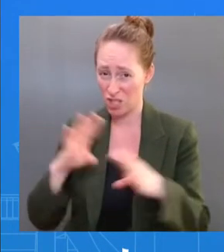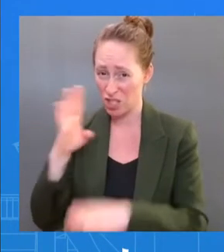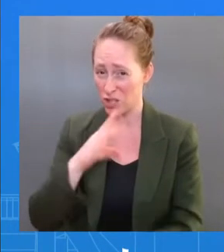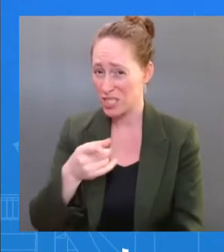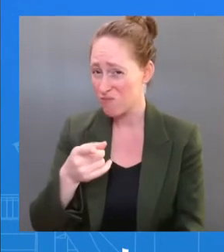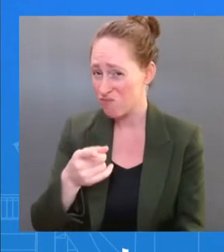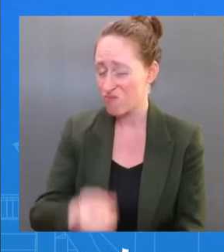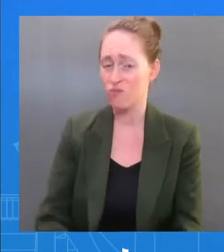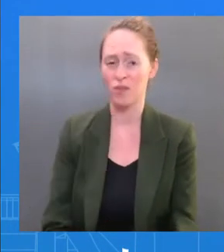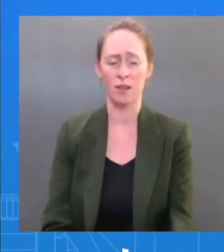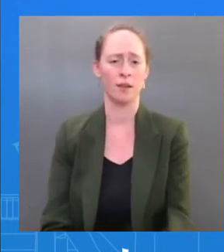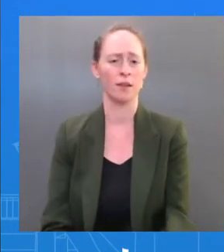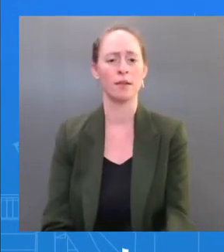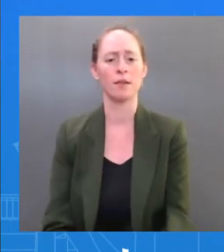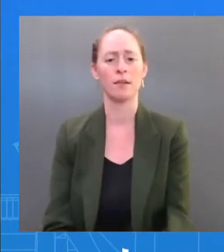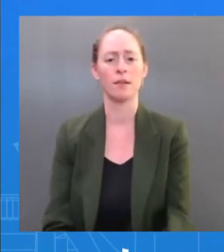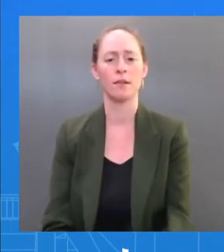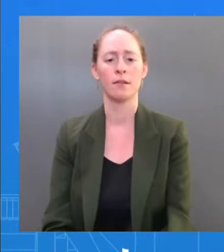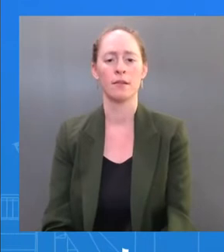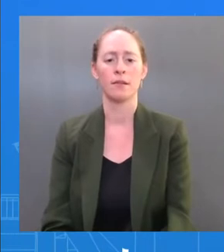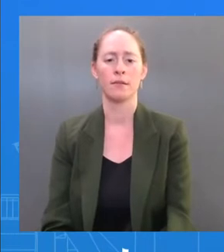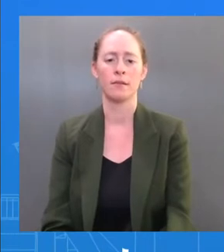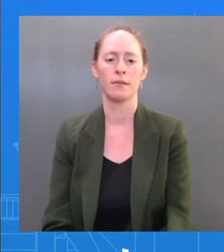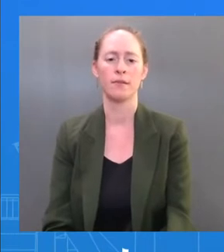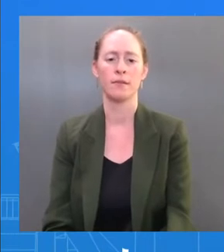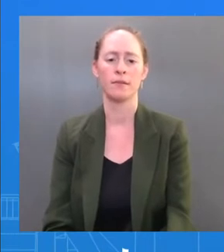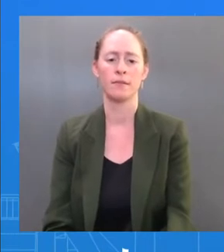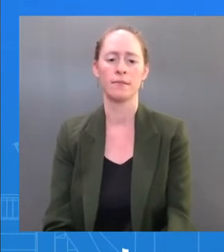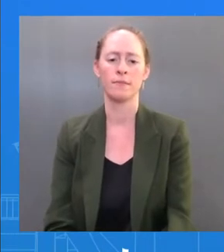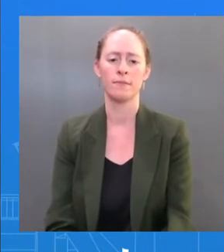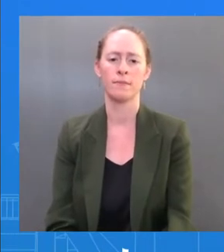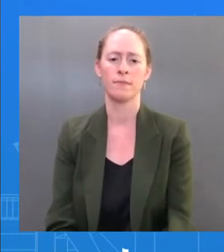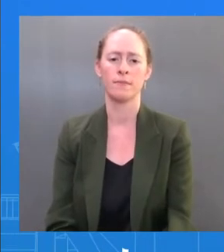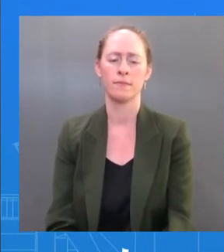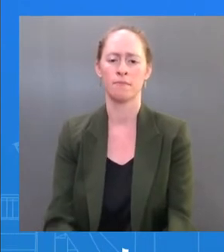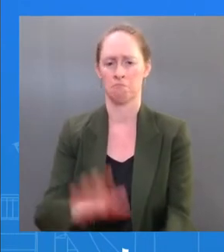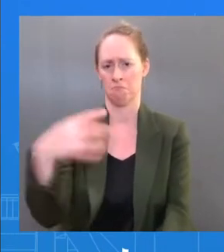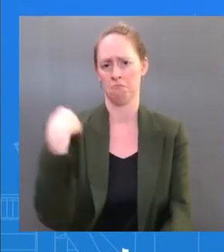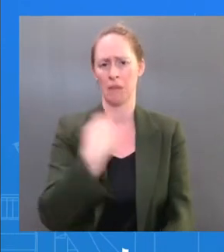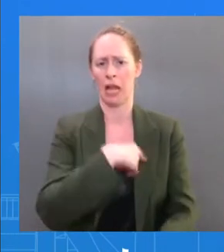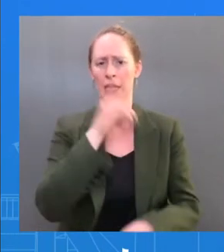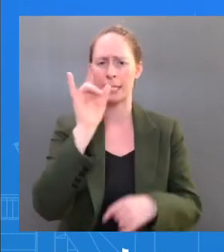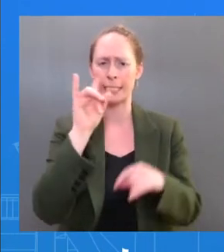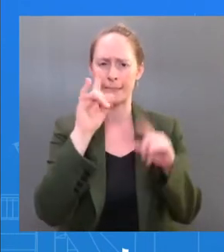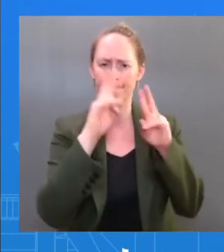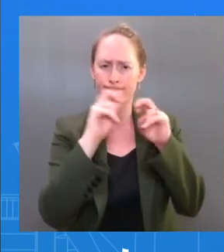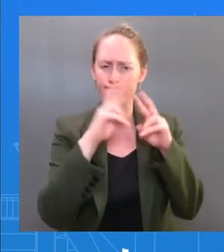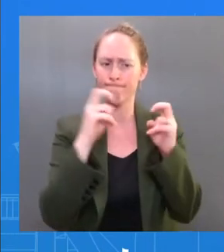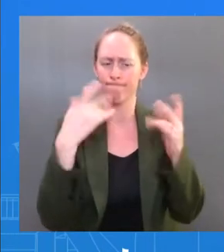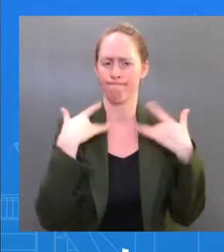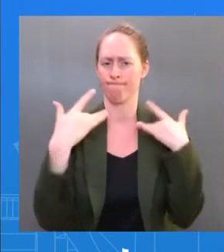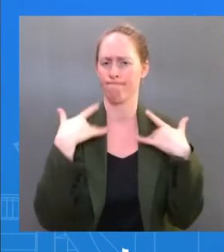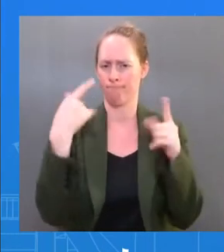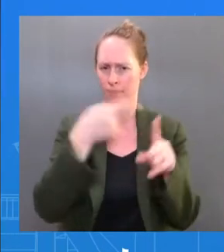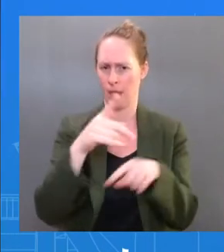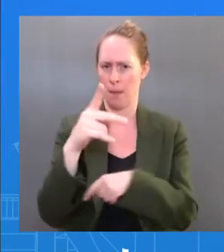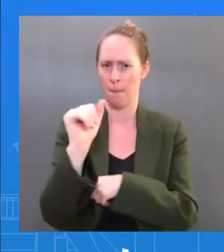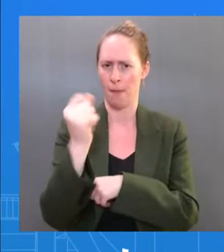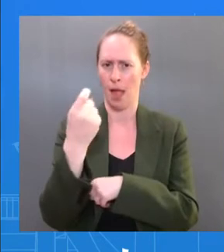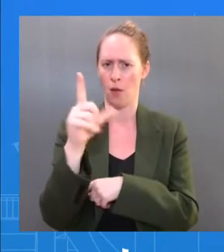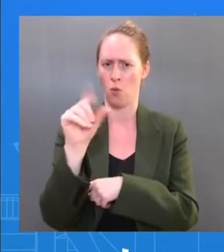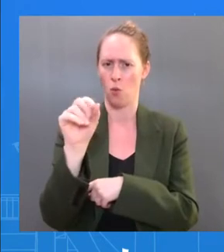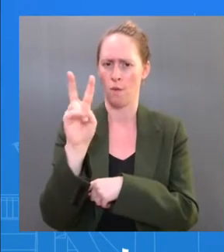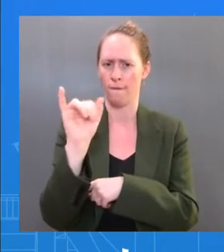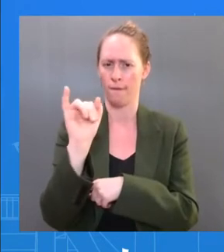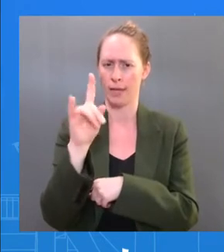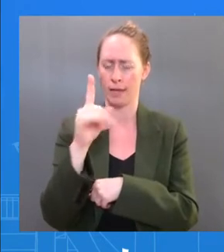So we've looked at the clinical data on this, because if you — if you look at Twitter, I think it feels like everybody has rebound. But it turns